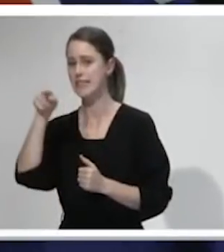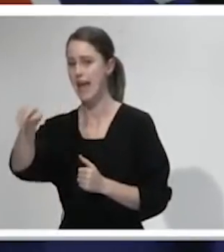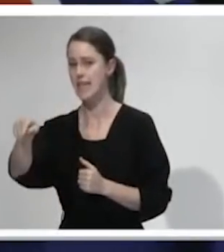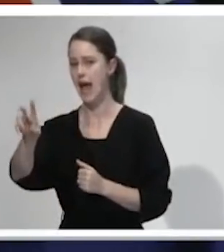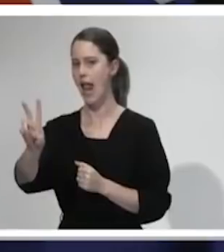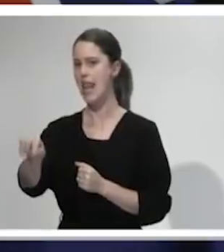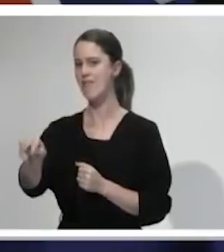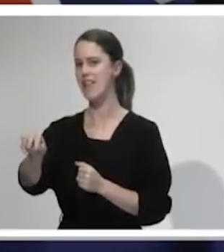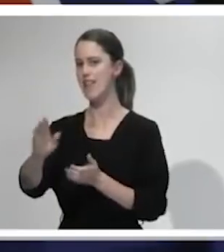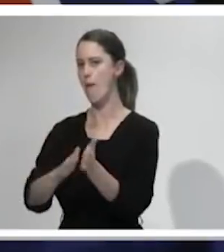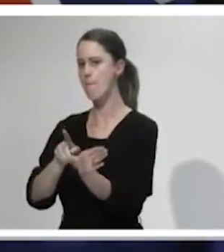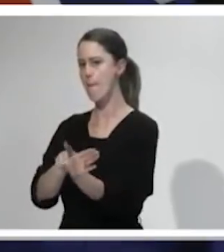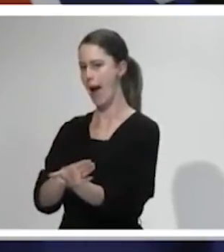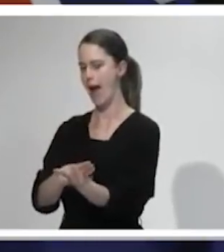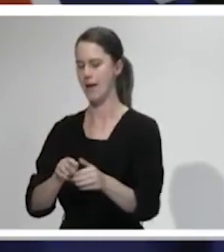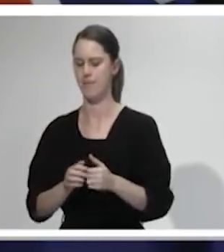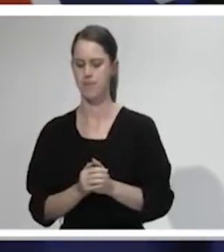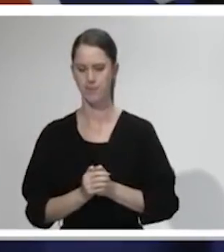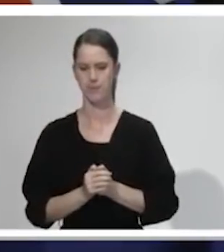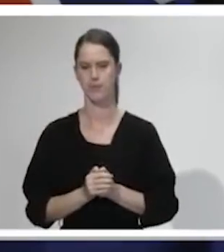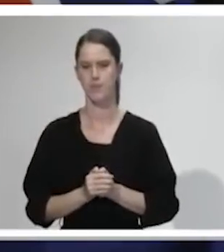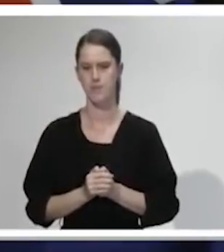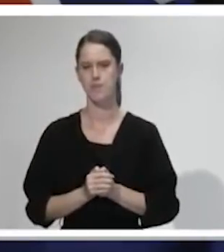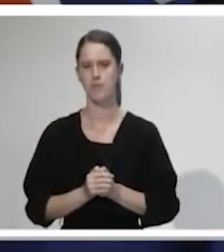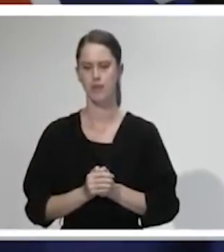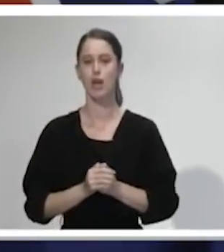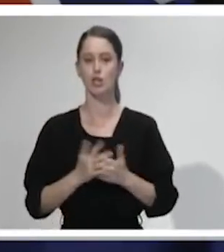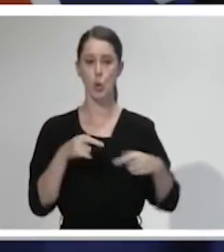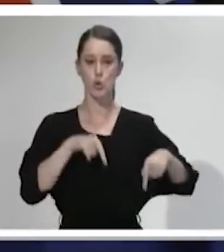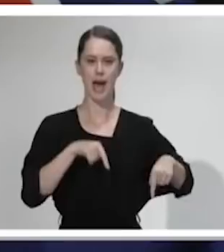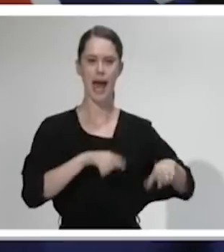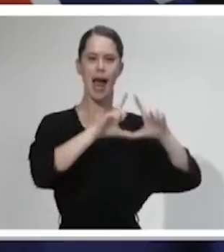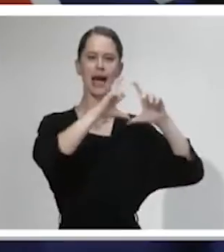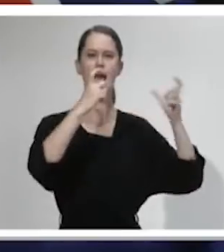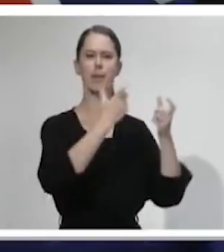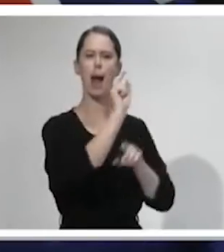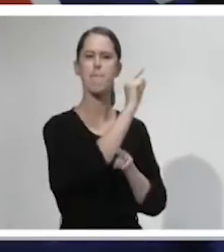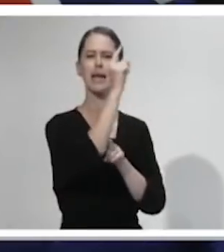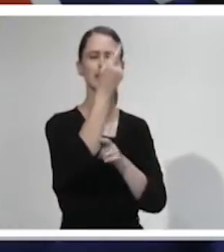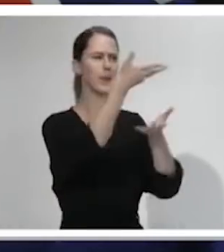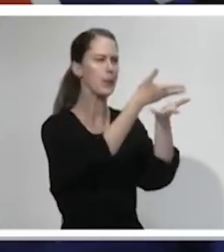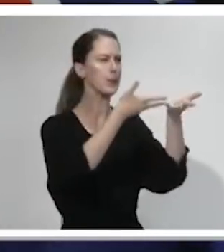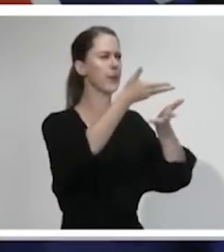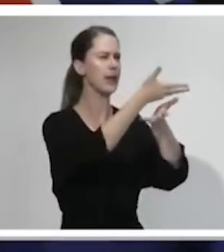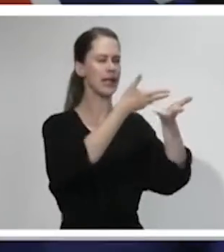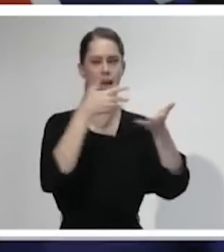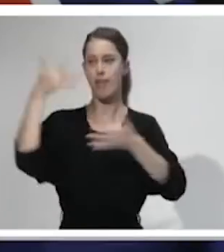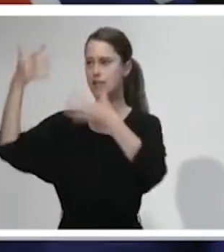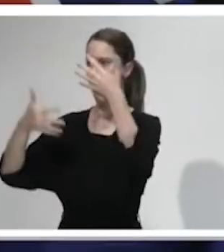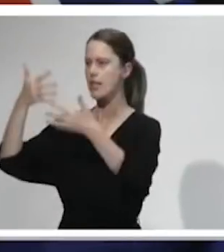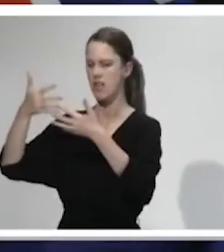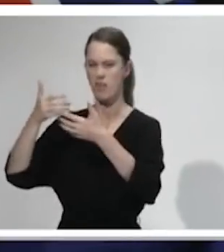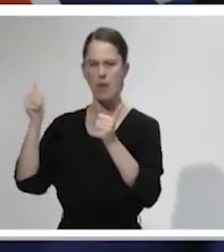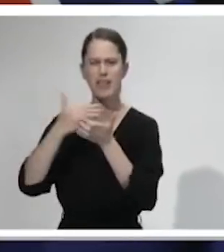of May. In making this decision, Cabinet discussed in depth all of the data that we have shared with all of you daily.